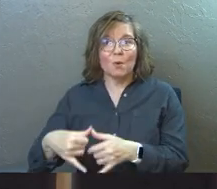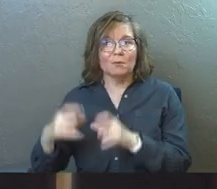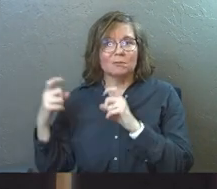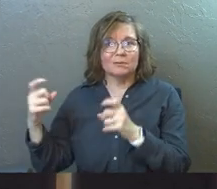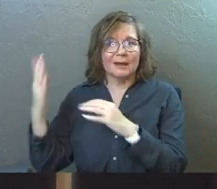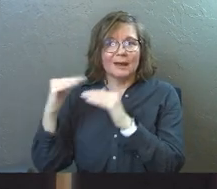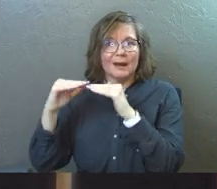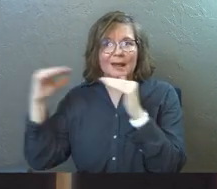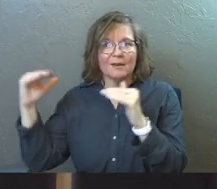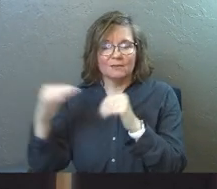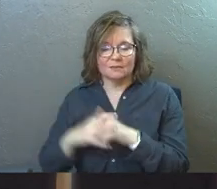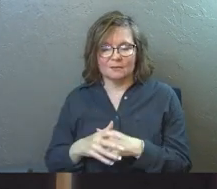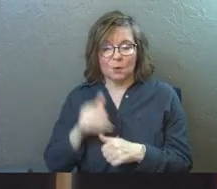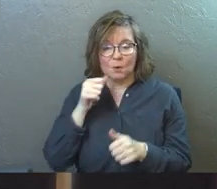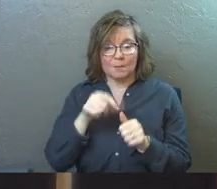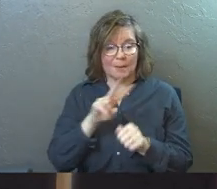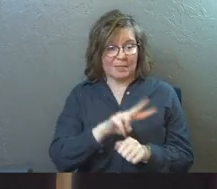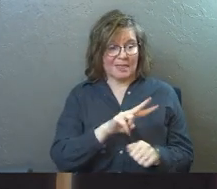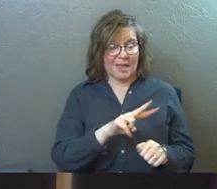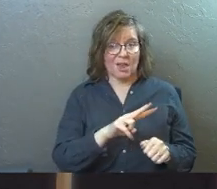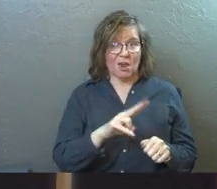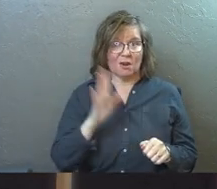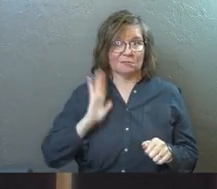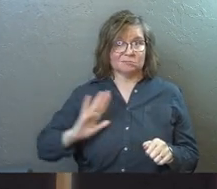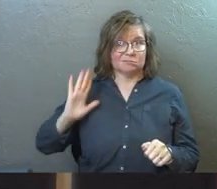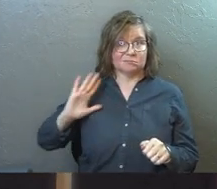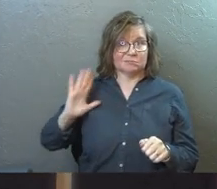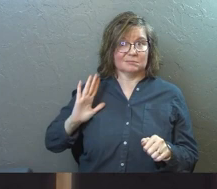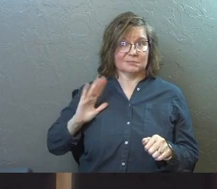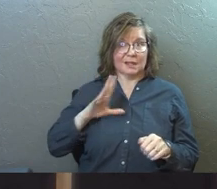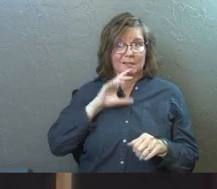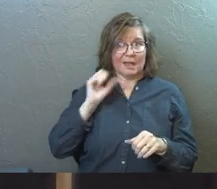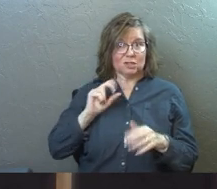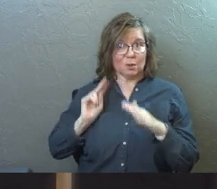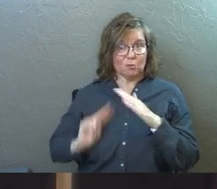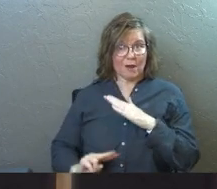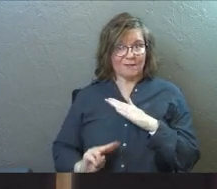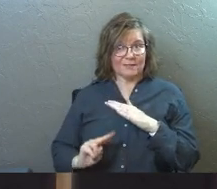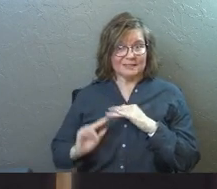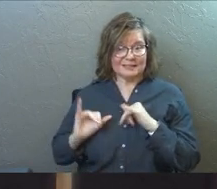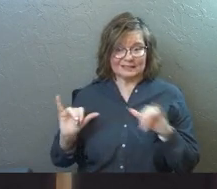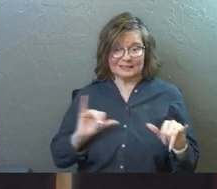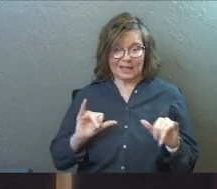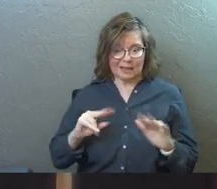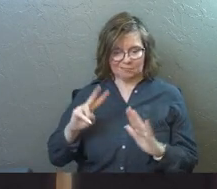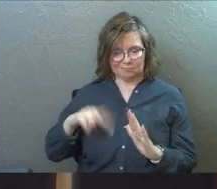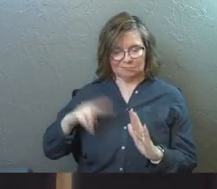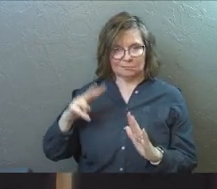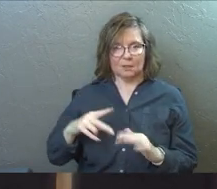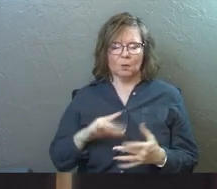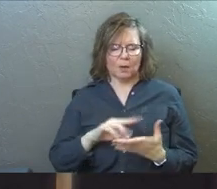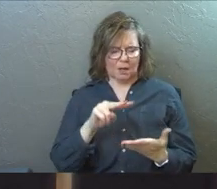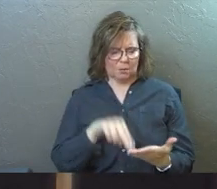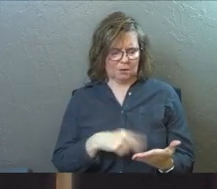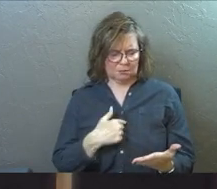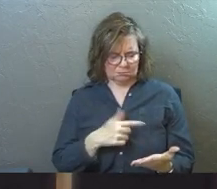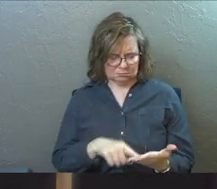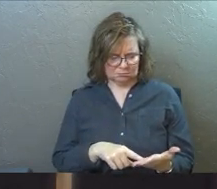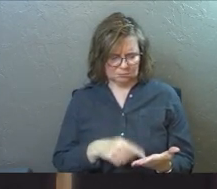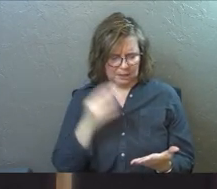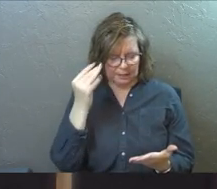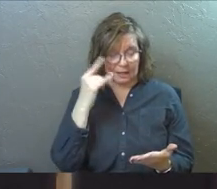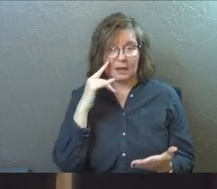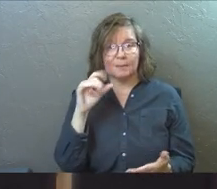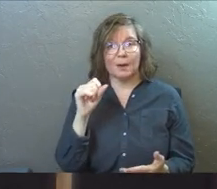heaven. And remember their ancestors treated the ancient prophets the same way. Now, when I got to this passage, I couldn't help